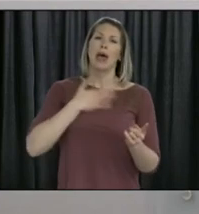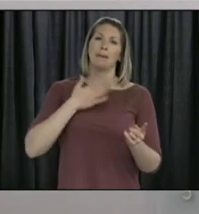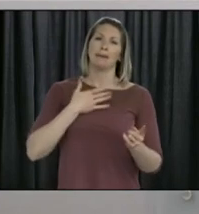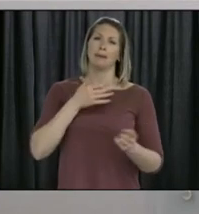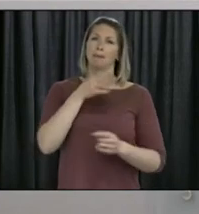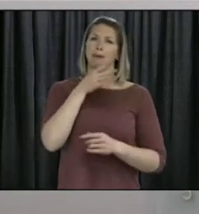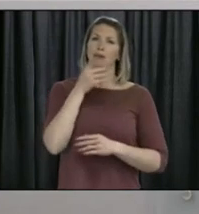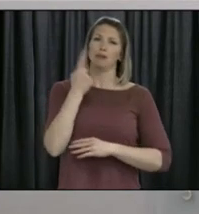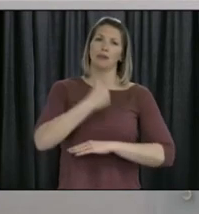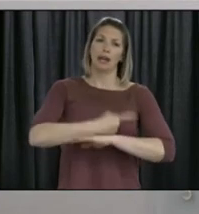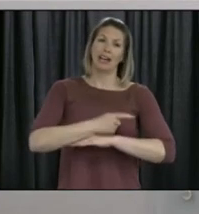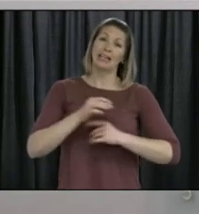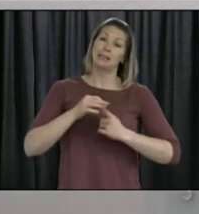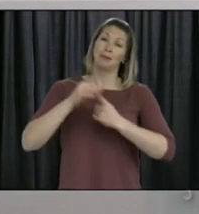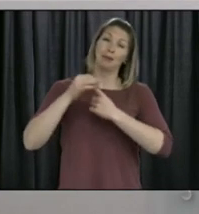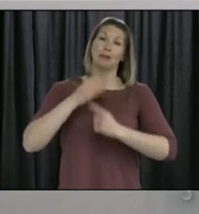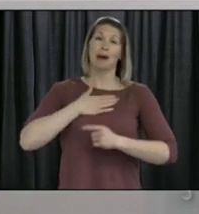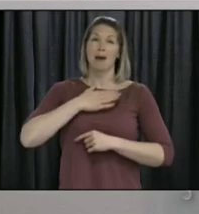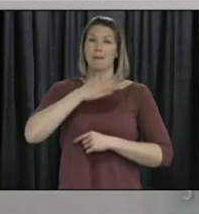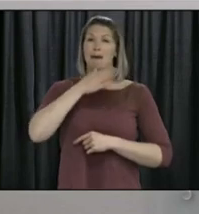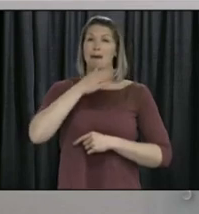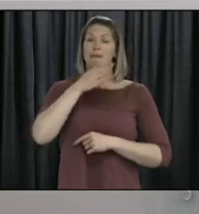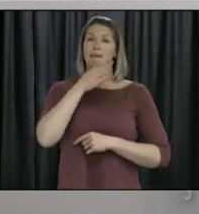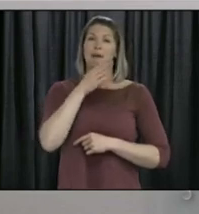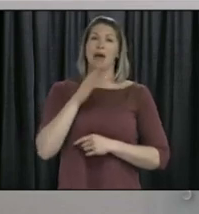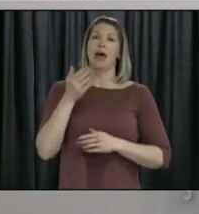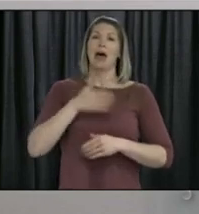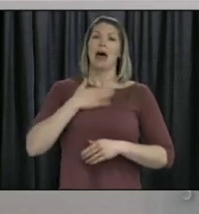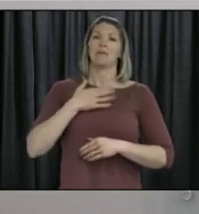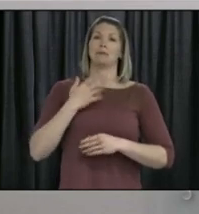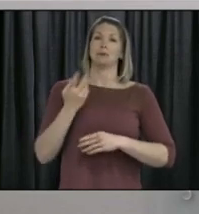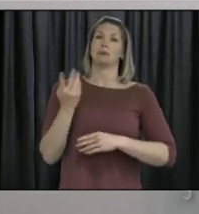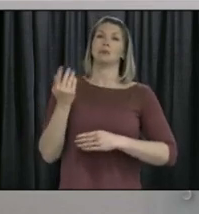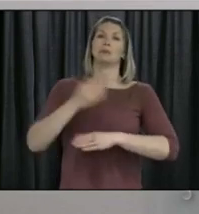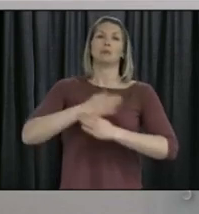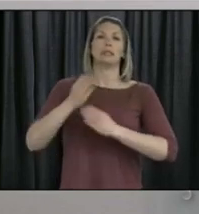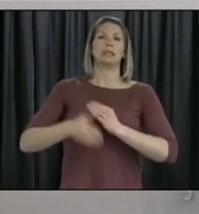join us again on Monday at 2 p.m., 1.30 in most of Labrador. Have a great weekend, everyone.